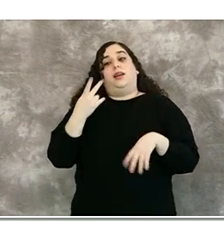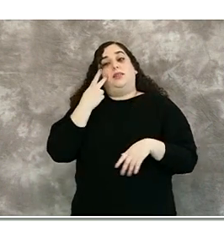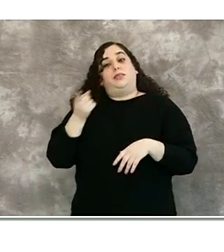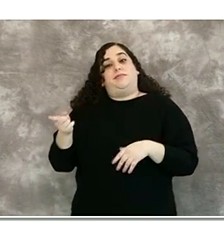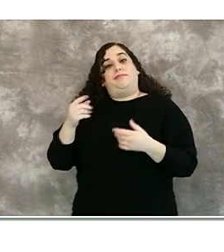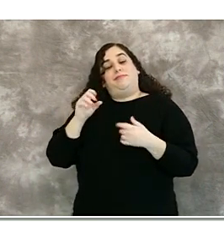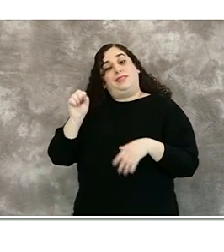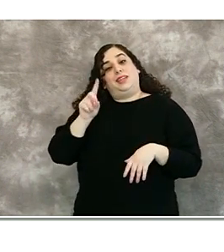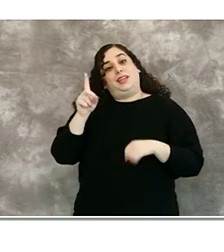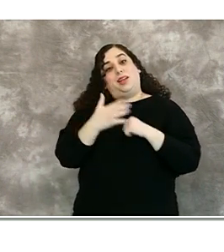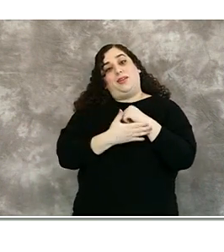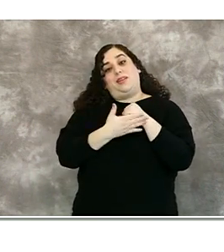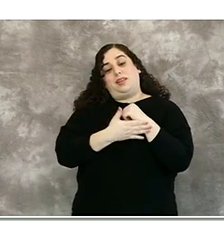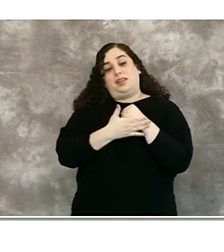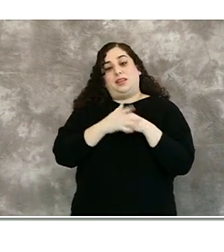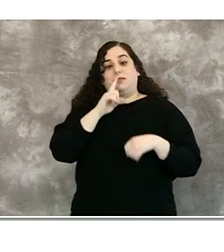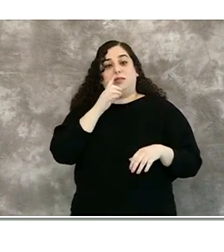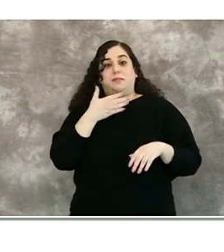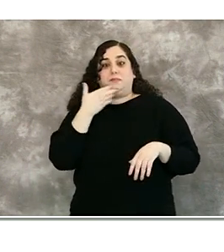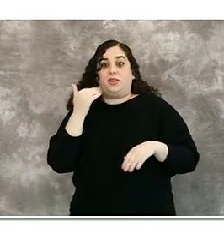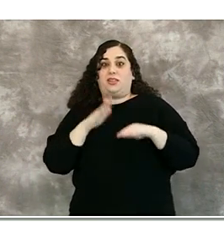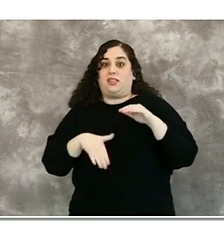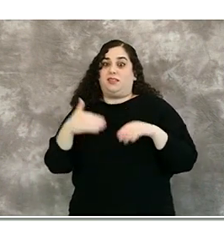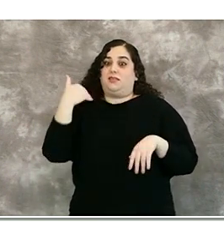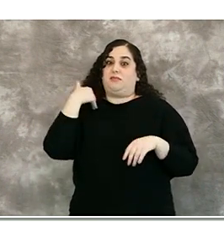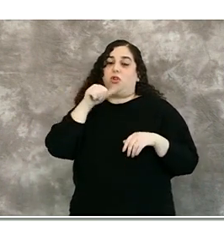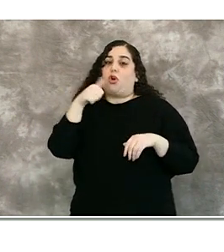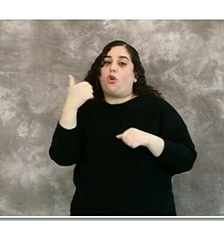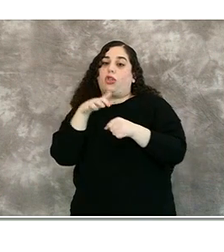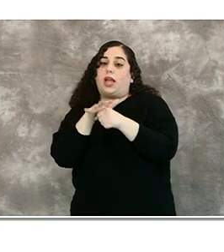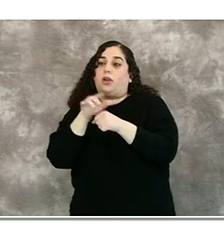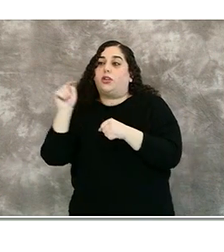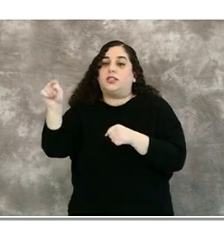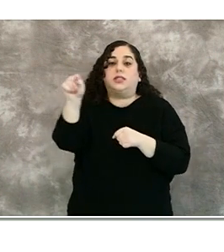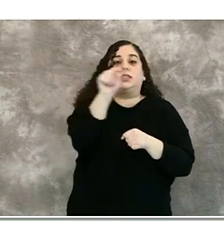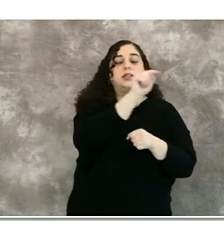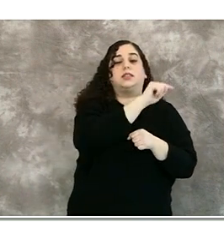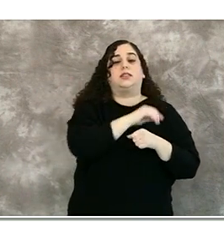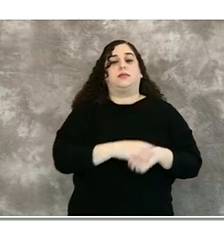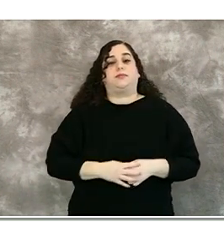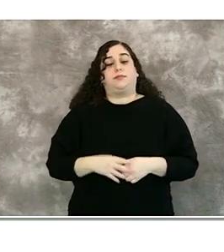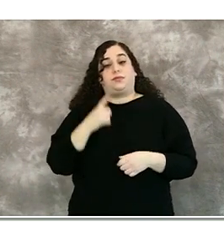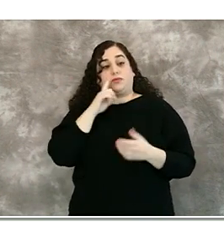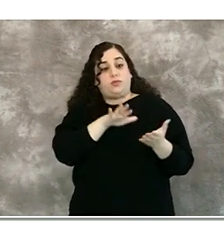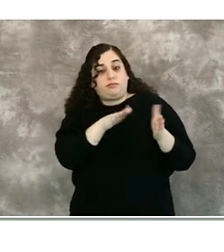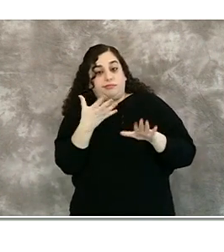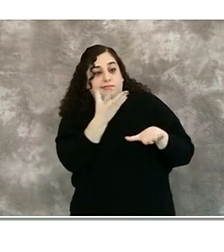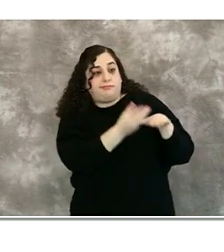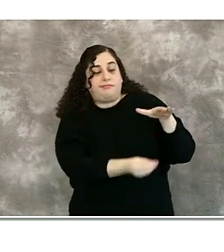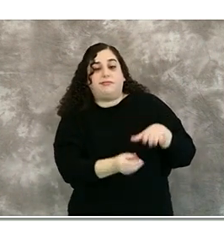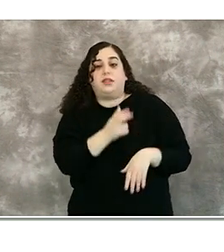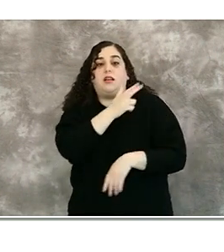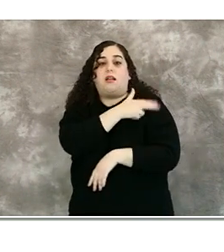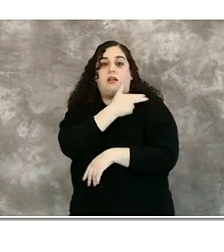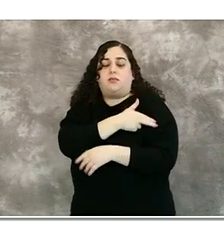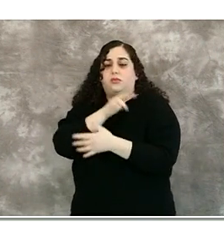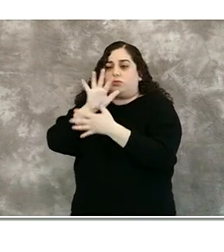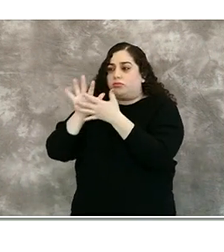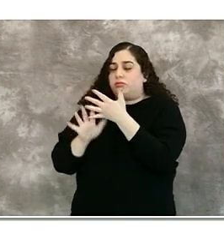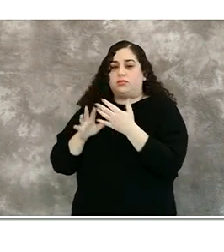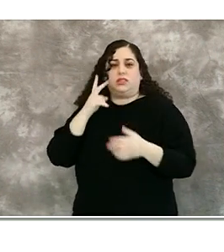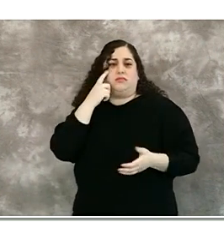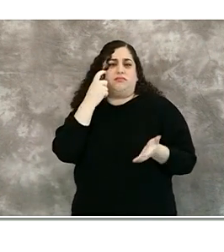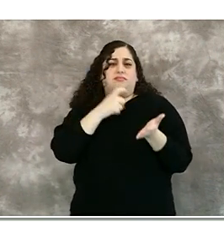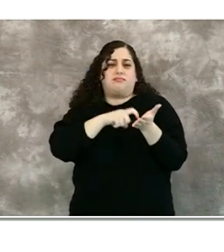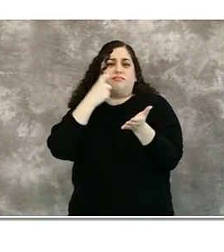other parts of Southern California in terms of cases and hospitalizations and even deaths, but we need to recognize that the risk of contracting